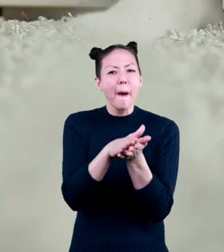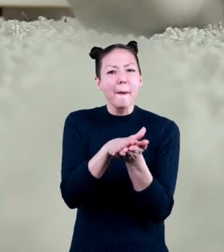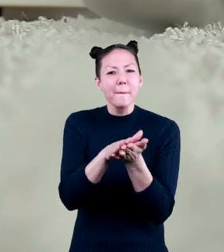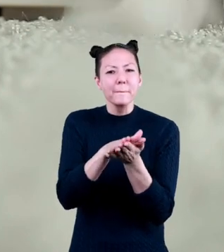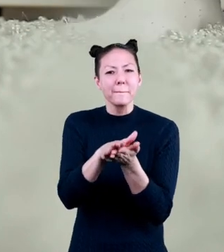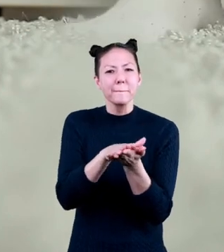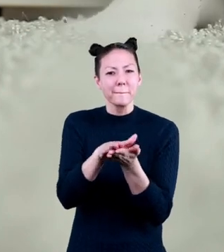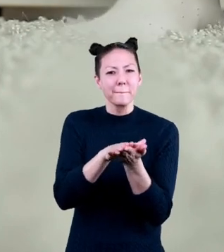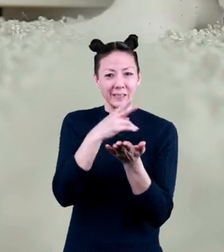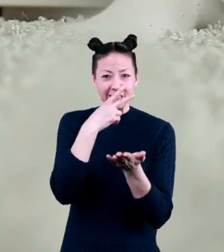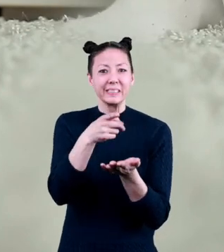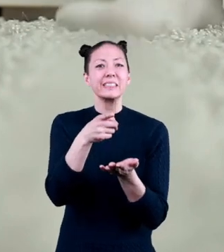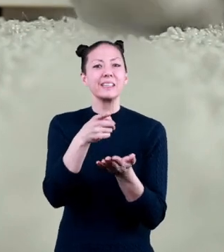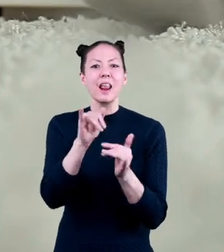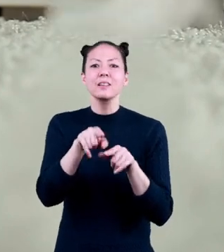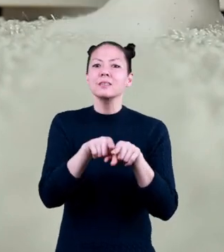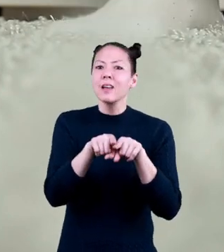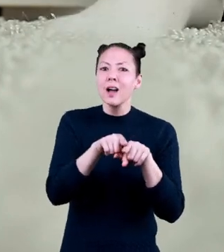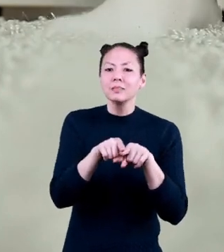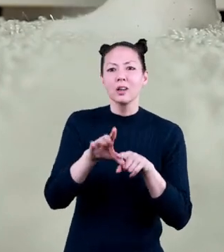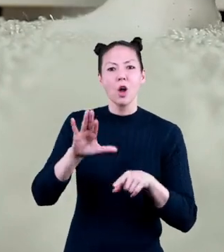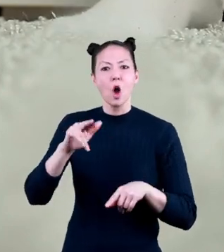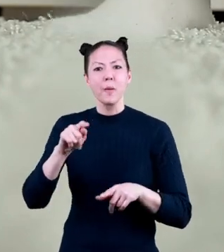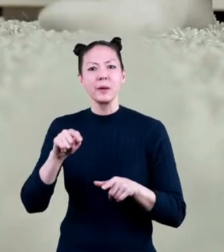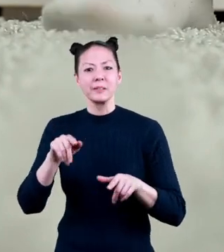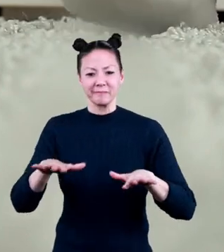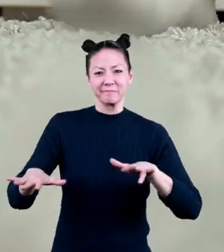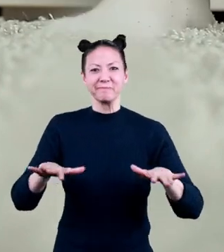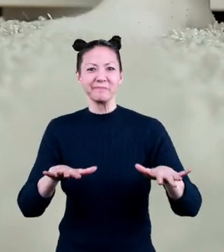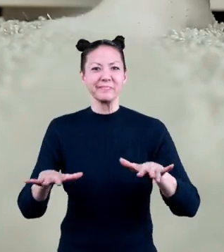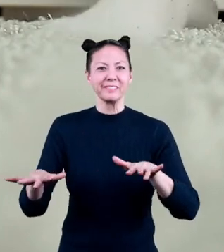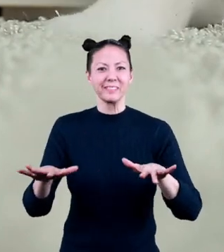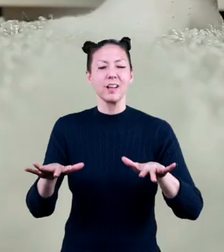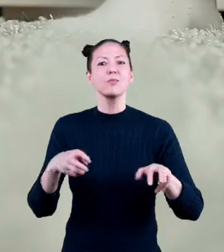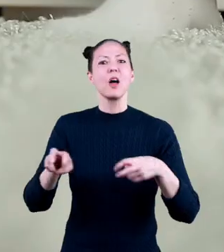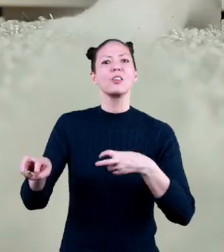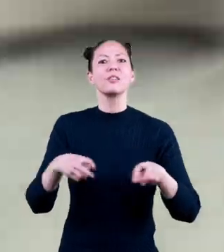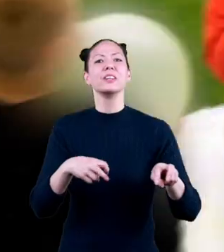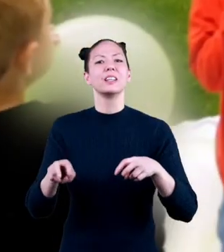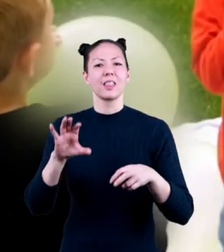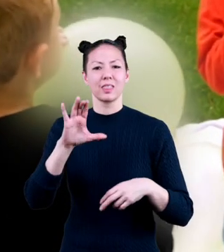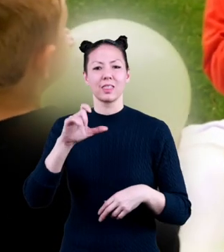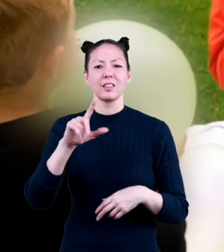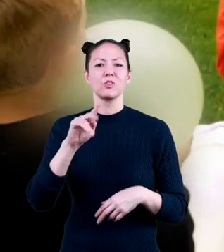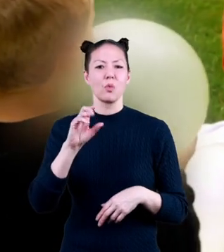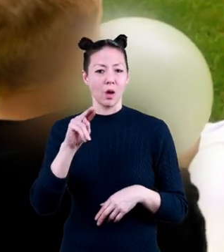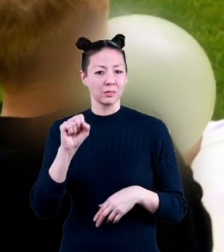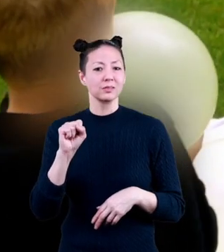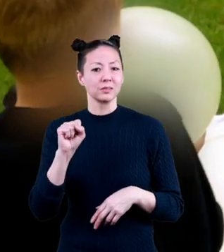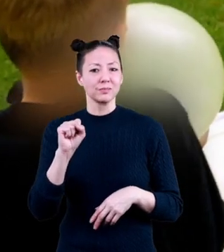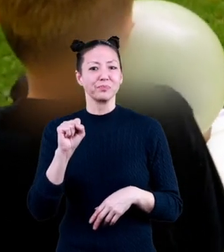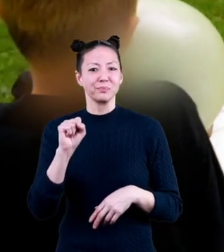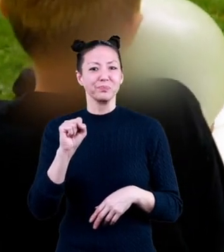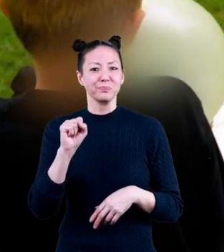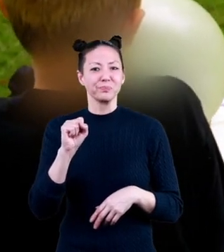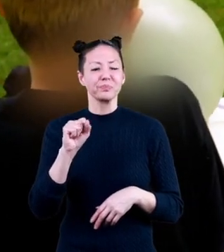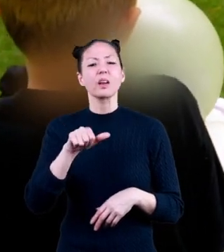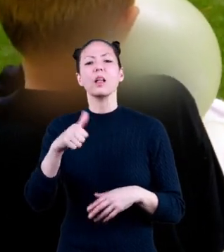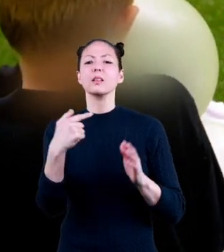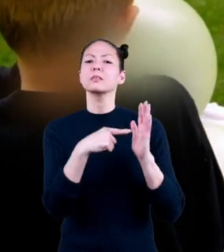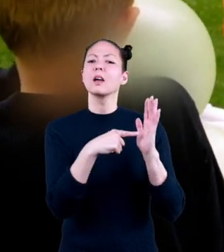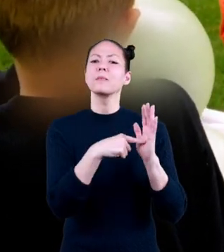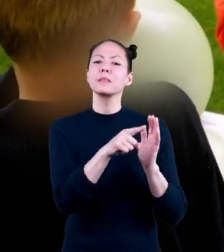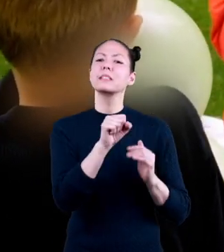each other, like your socks and the carpet, they transfer electrons. Another example